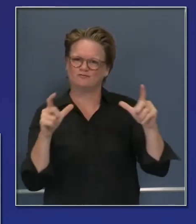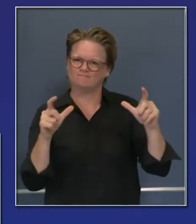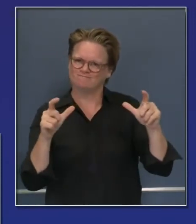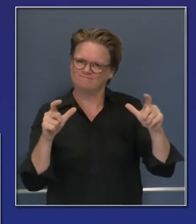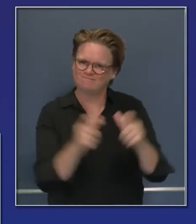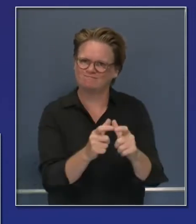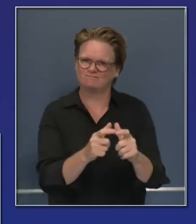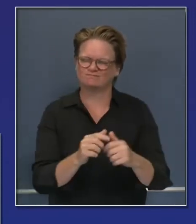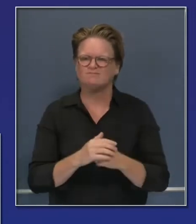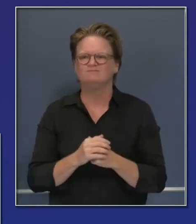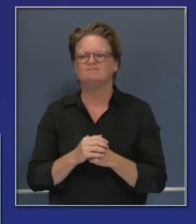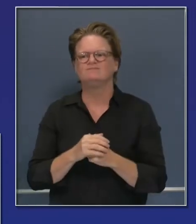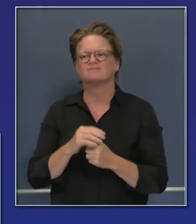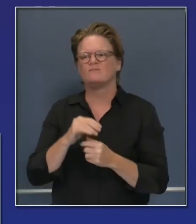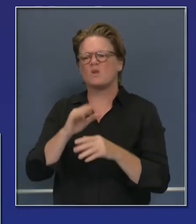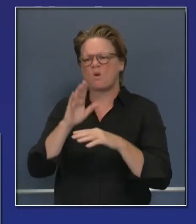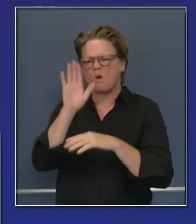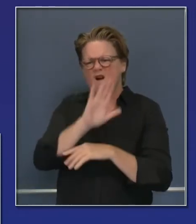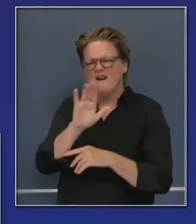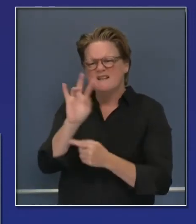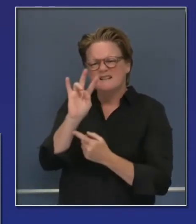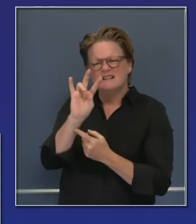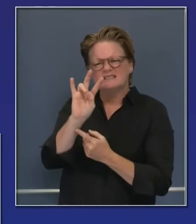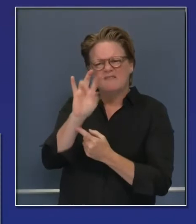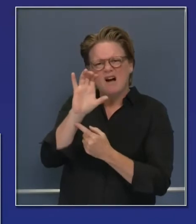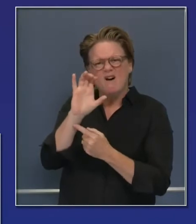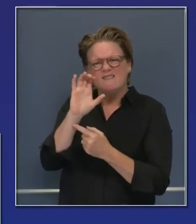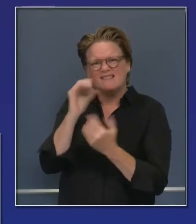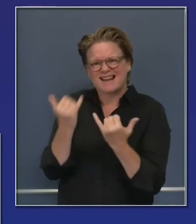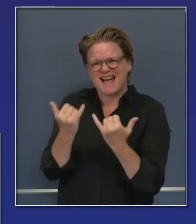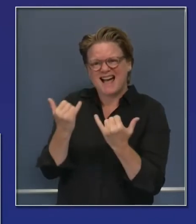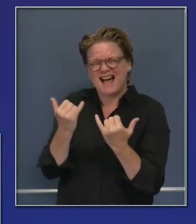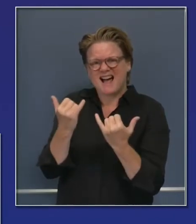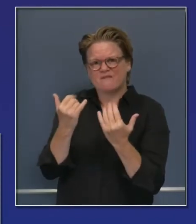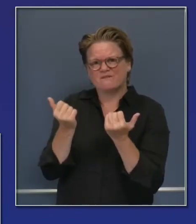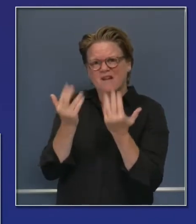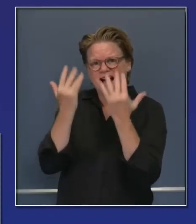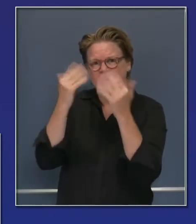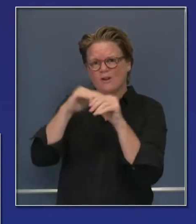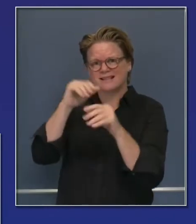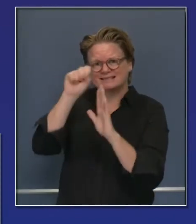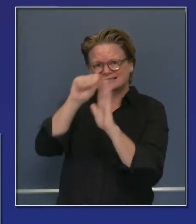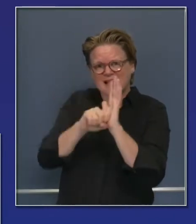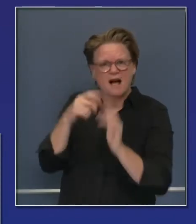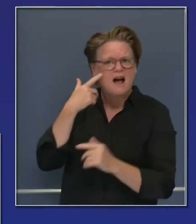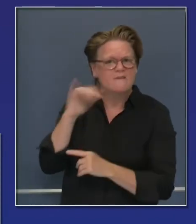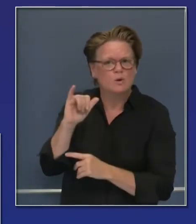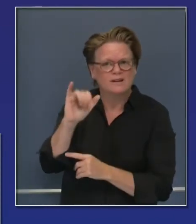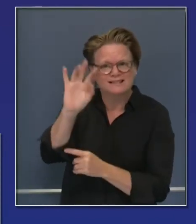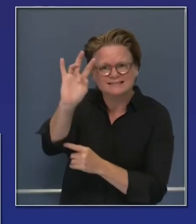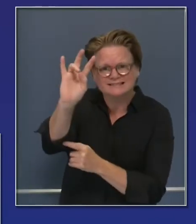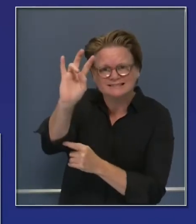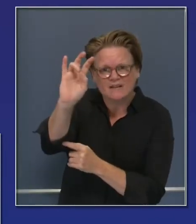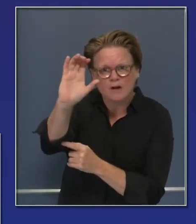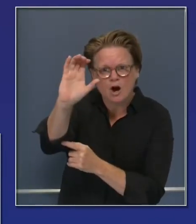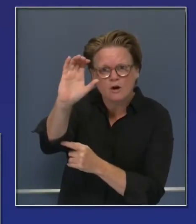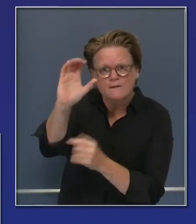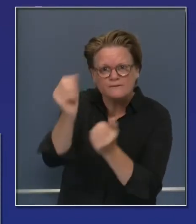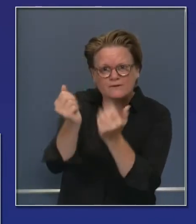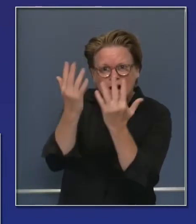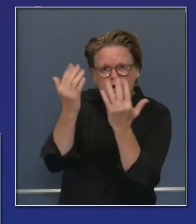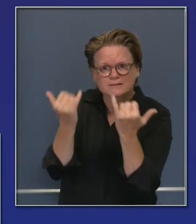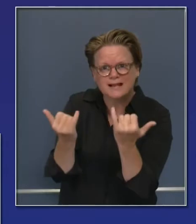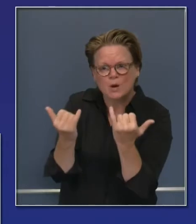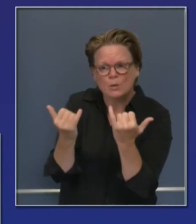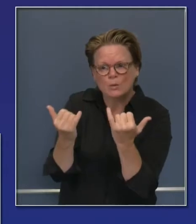now across the state since the beginning of this latest round fires that now has taken 1.3